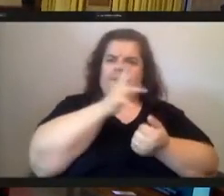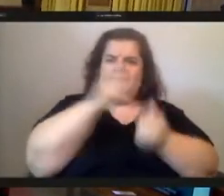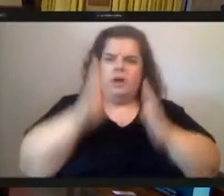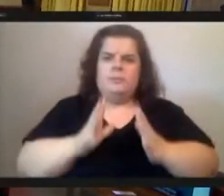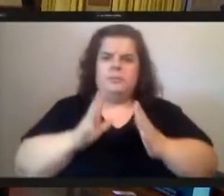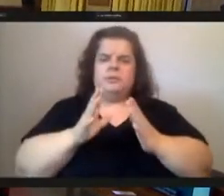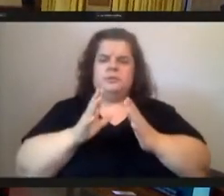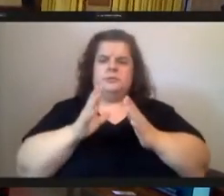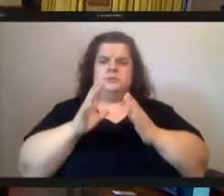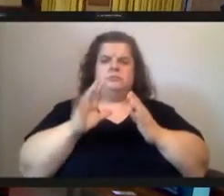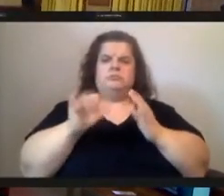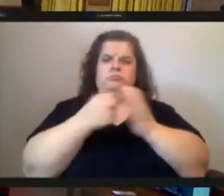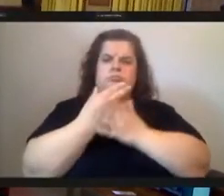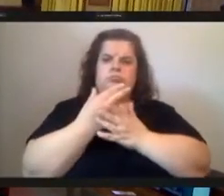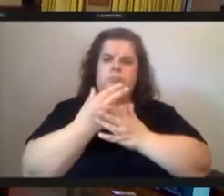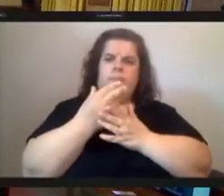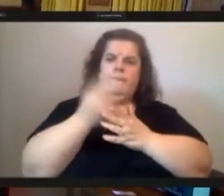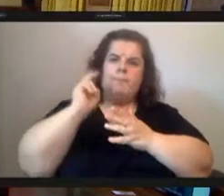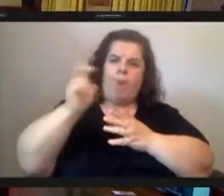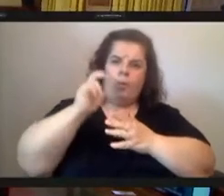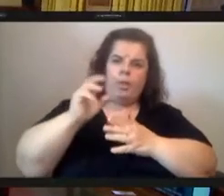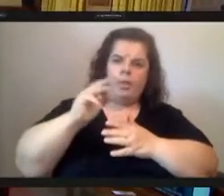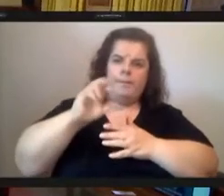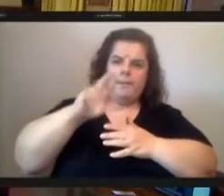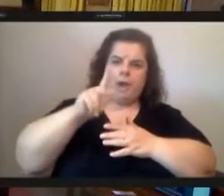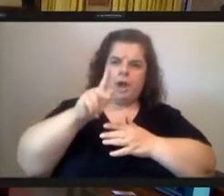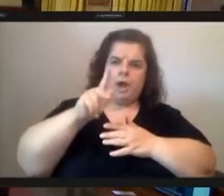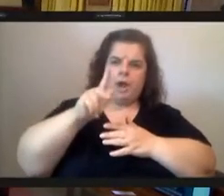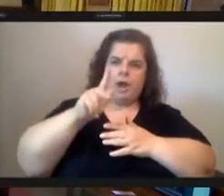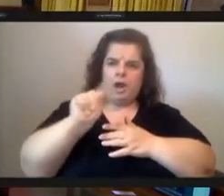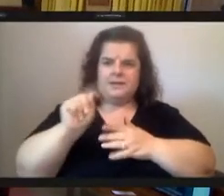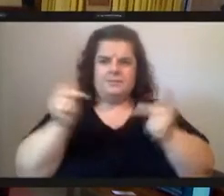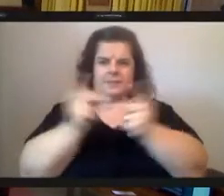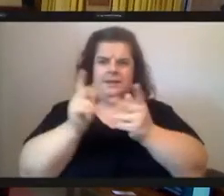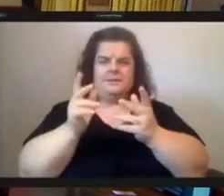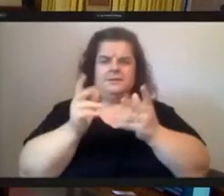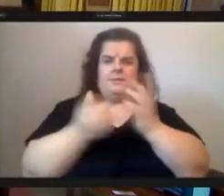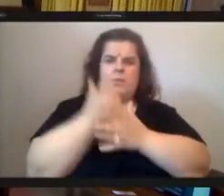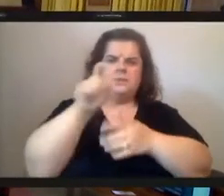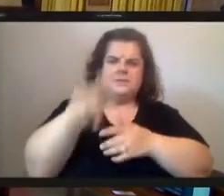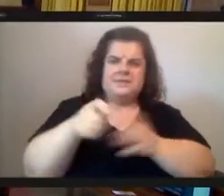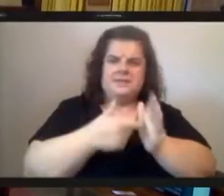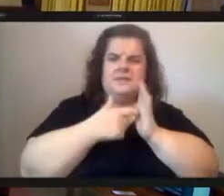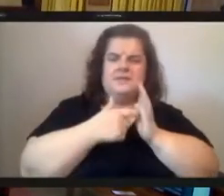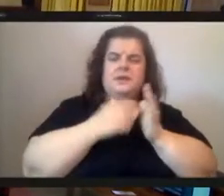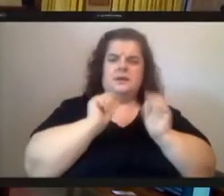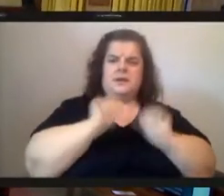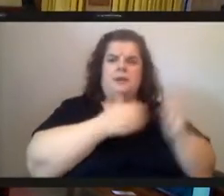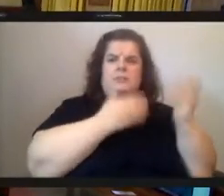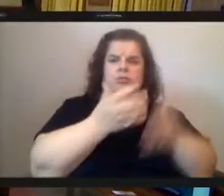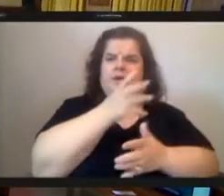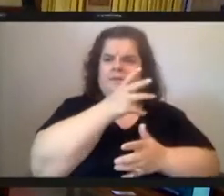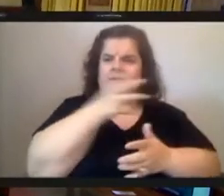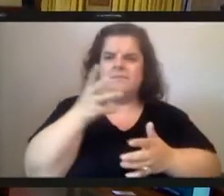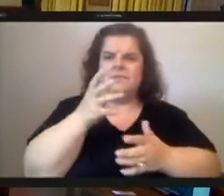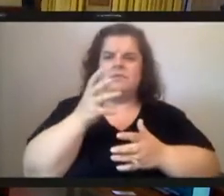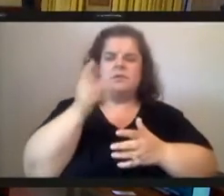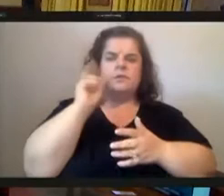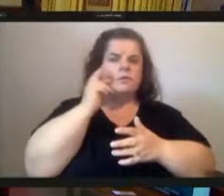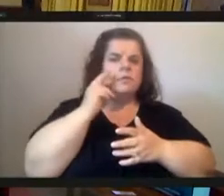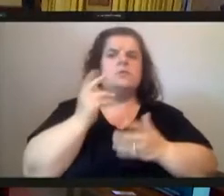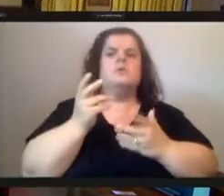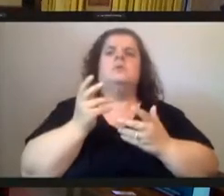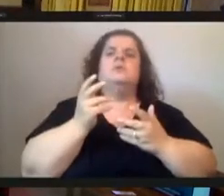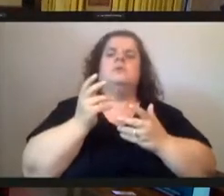stands in mobile markets in areas of most need where we could bring our produce to our my urban farm has worked with several community markets